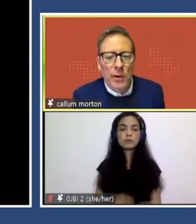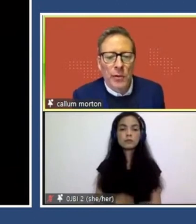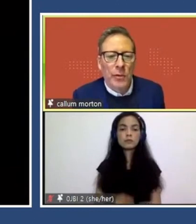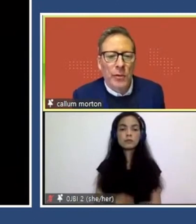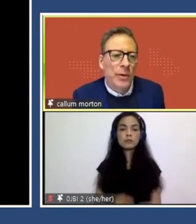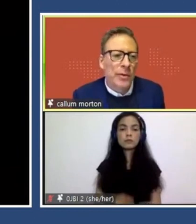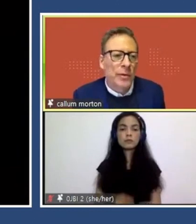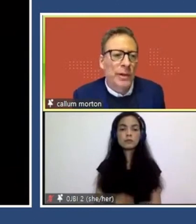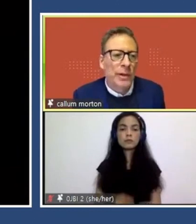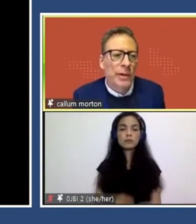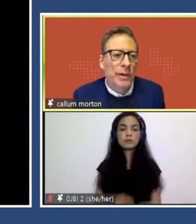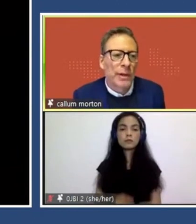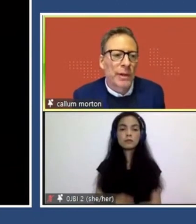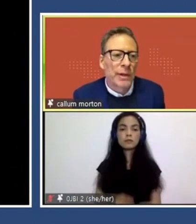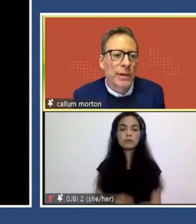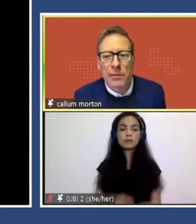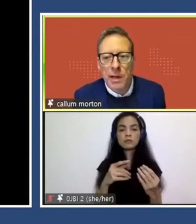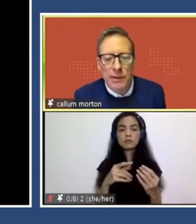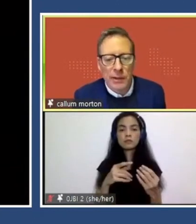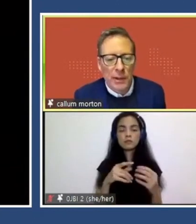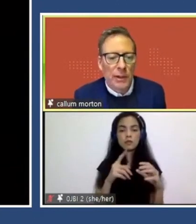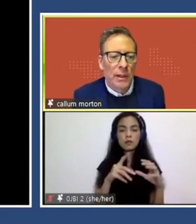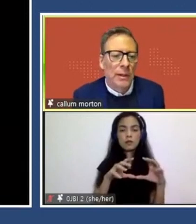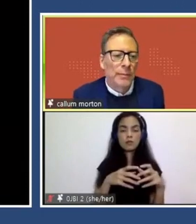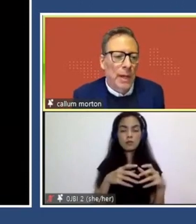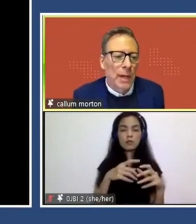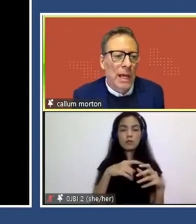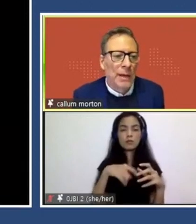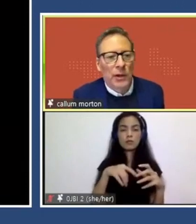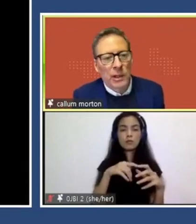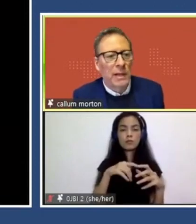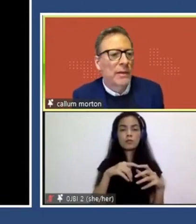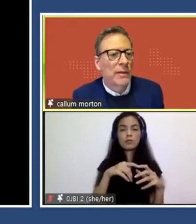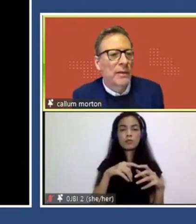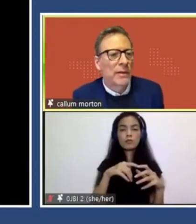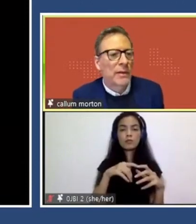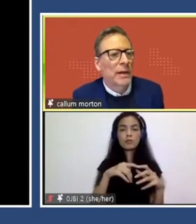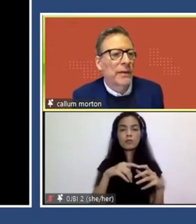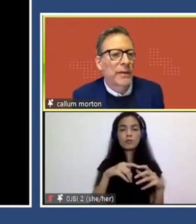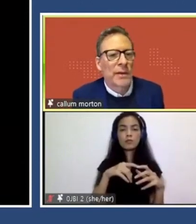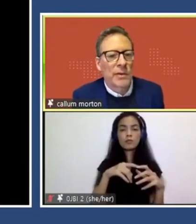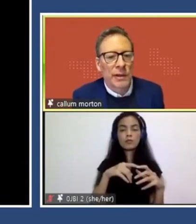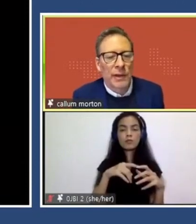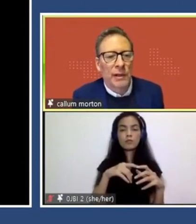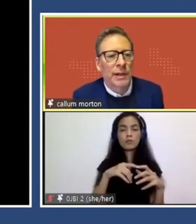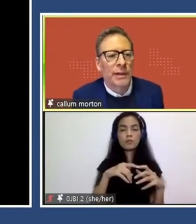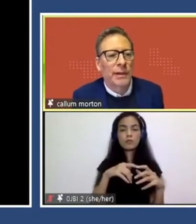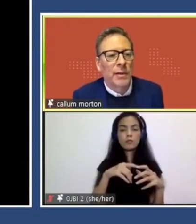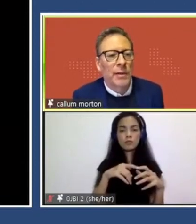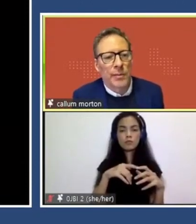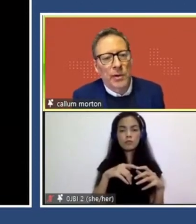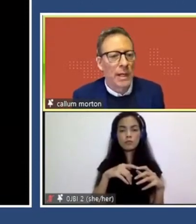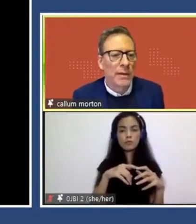based on the HODL grid, which is the grid that Melbourne is planned around. Um, and Docklands is a kind of extension of that